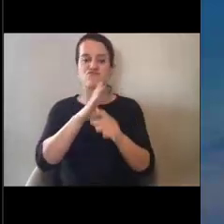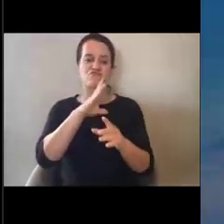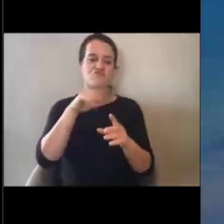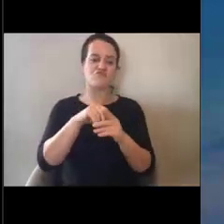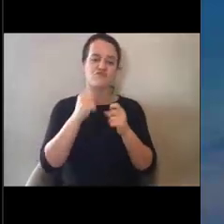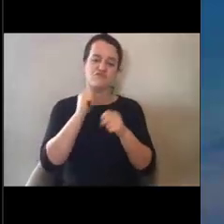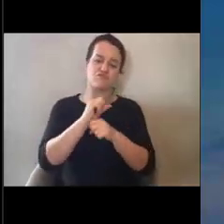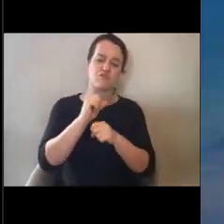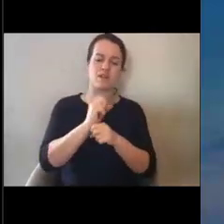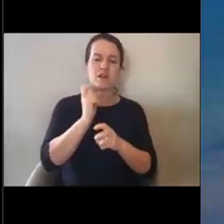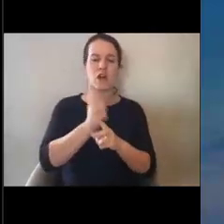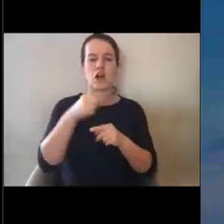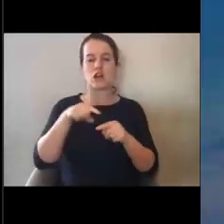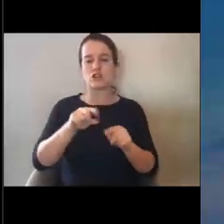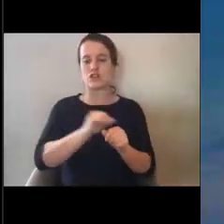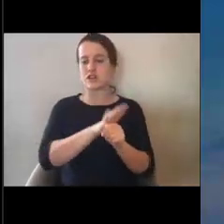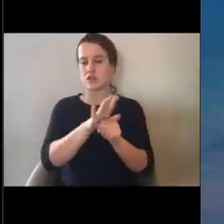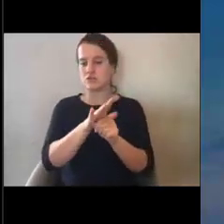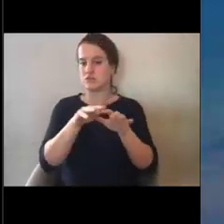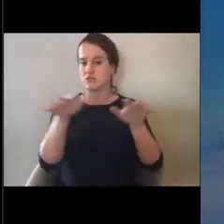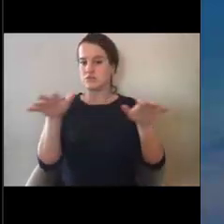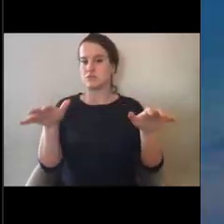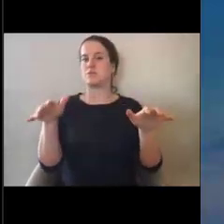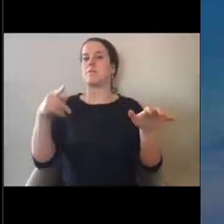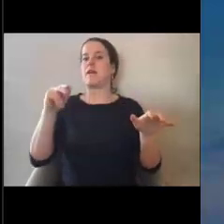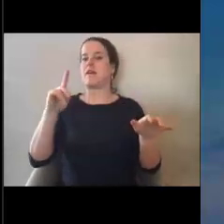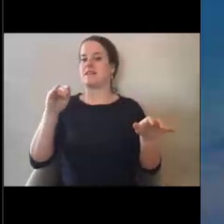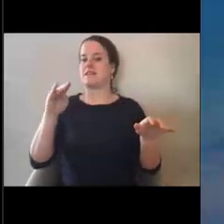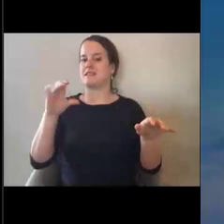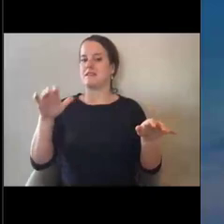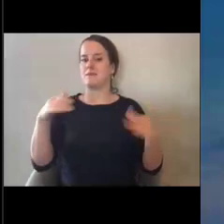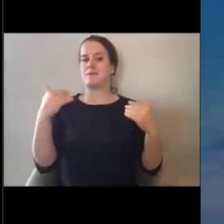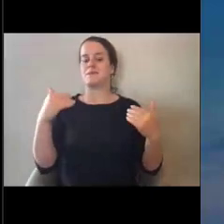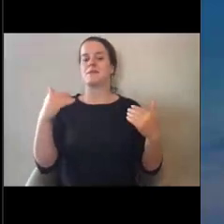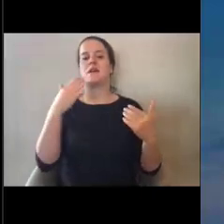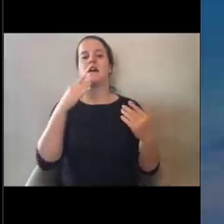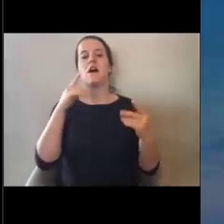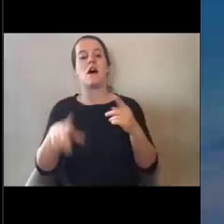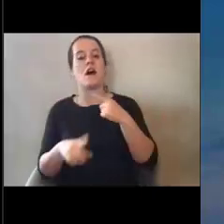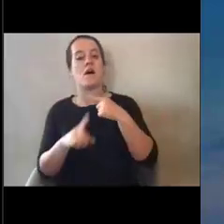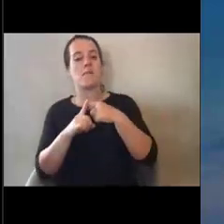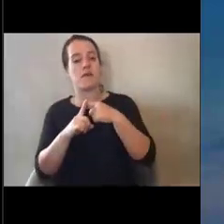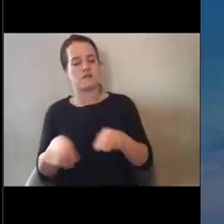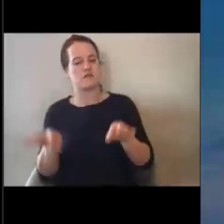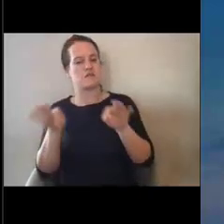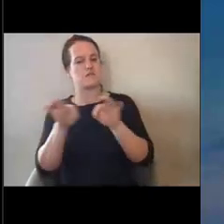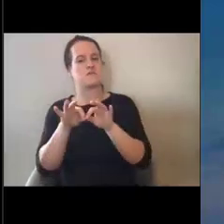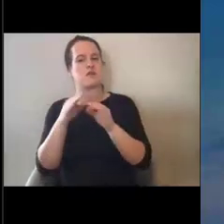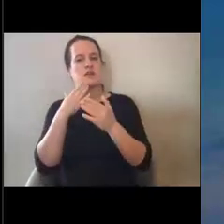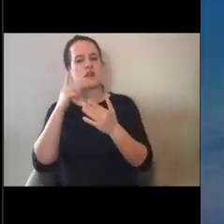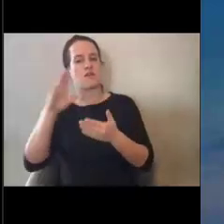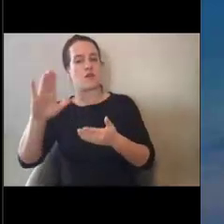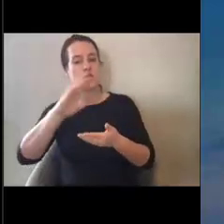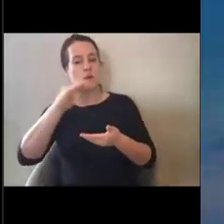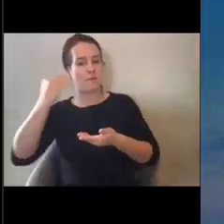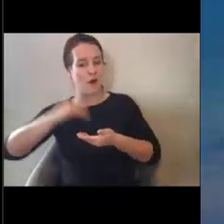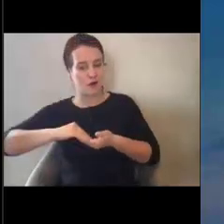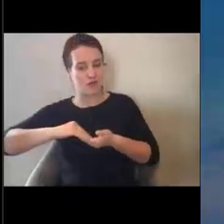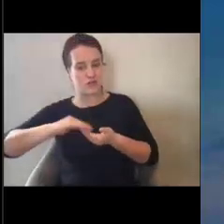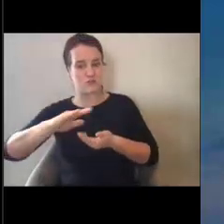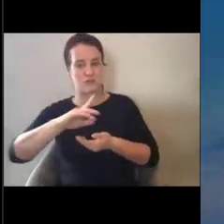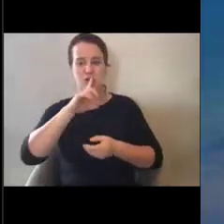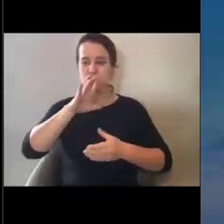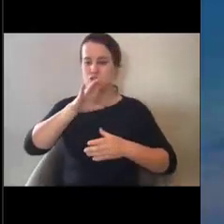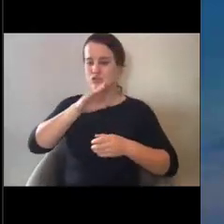of this pandemic. And most importantly, thank you so much for your partnership and your shared commitment to